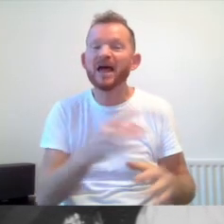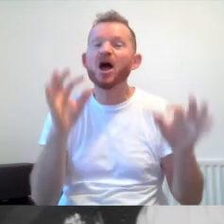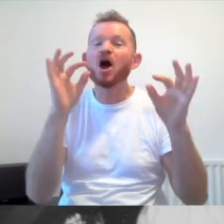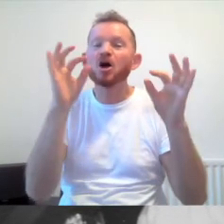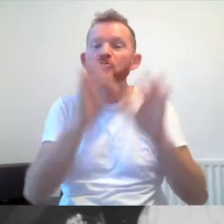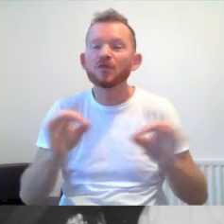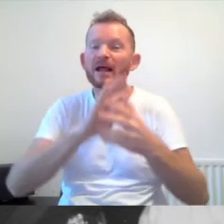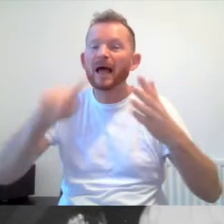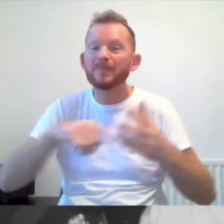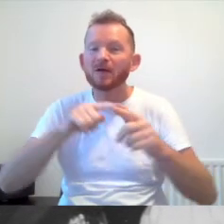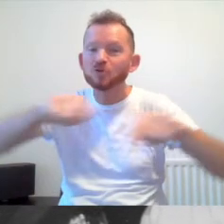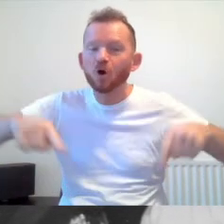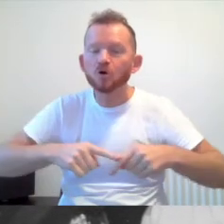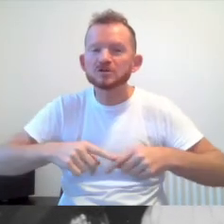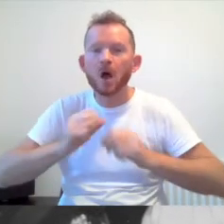us.